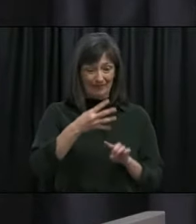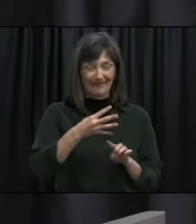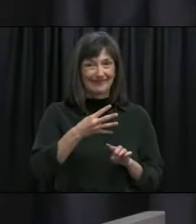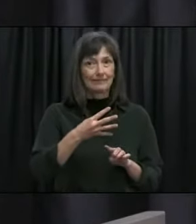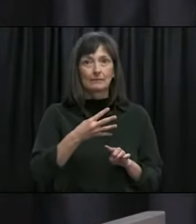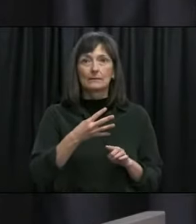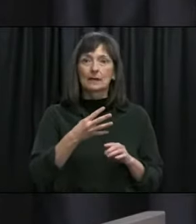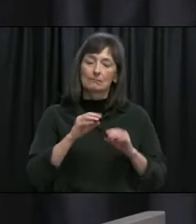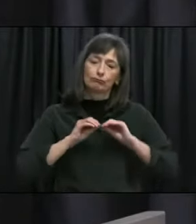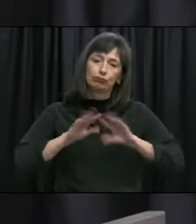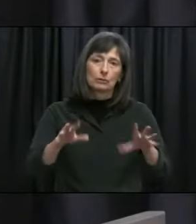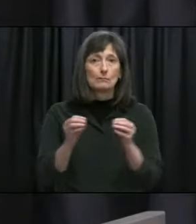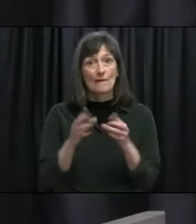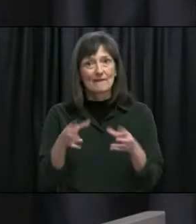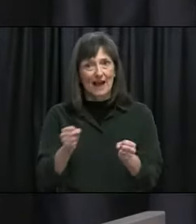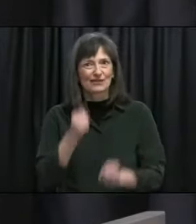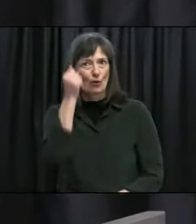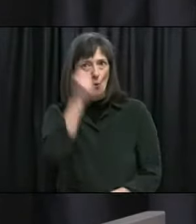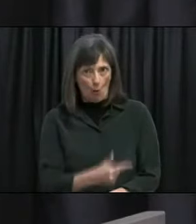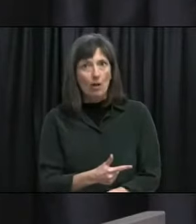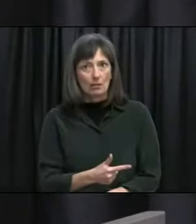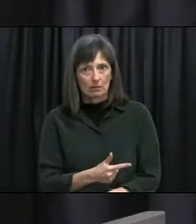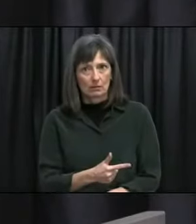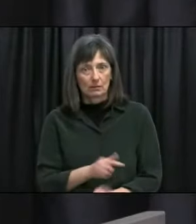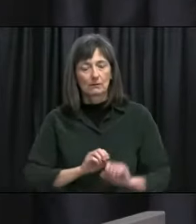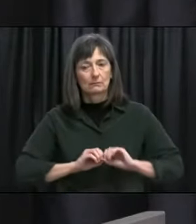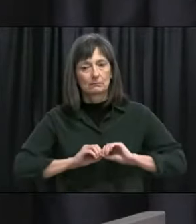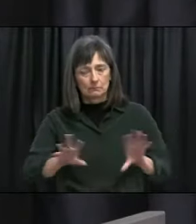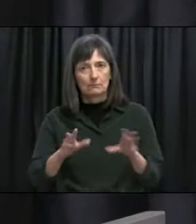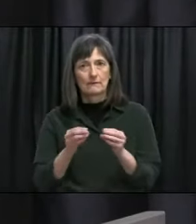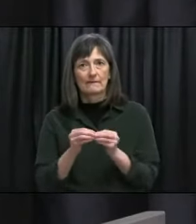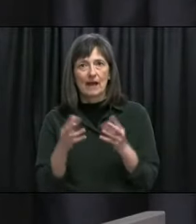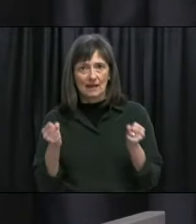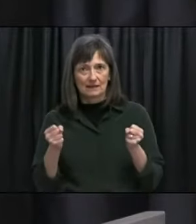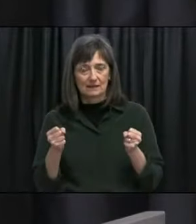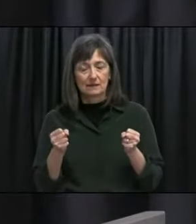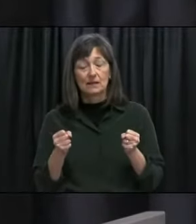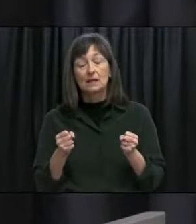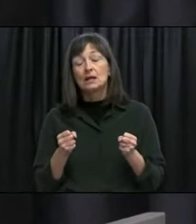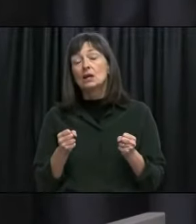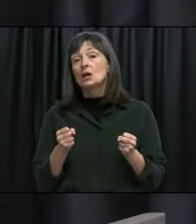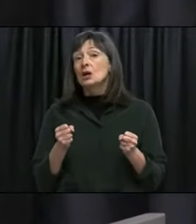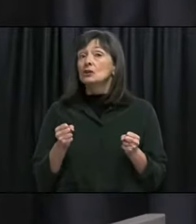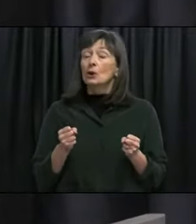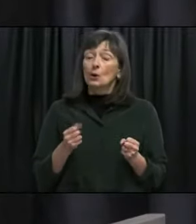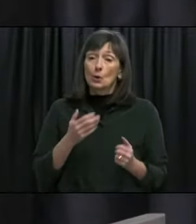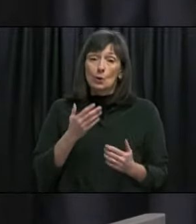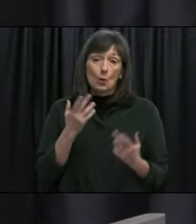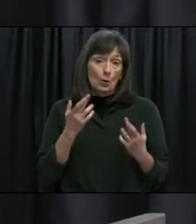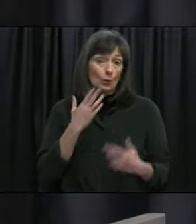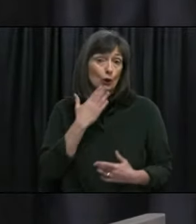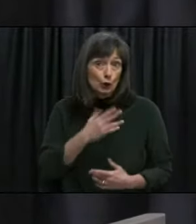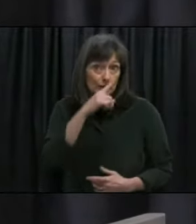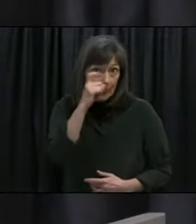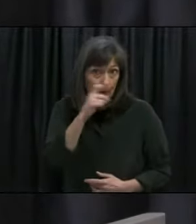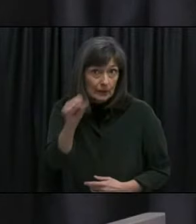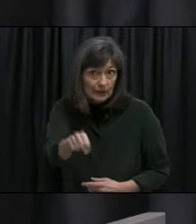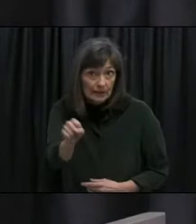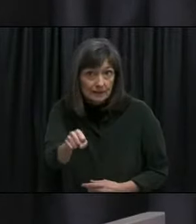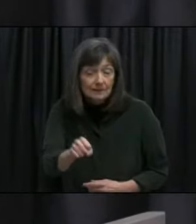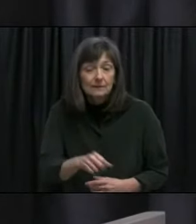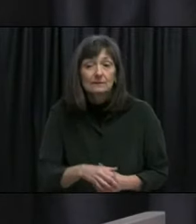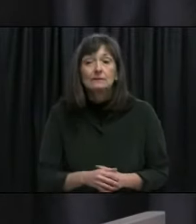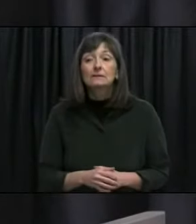hopefully we will have we will be able to move forward we'll have a good summer you know we'll be able to